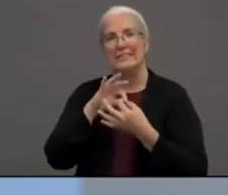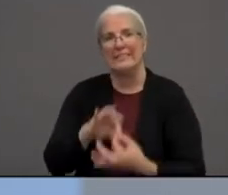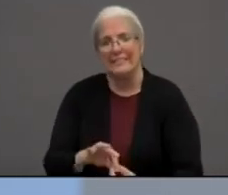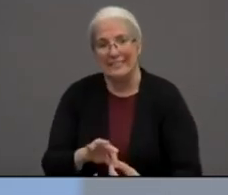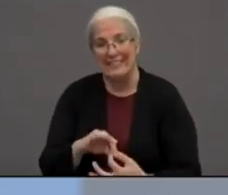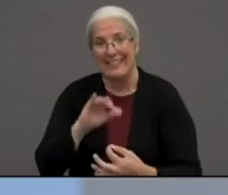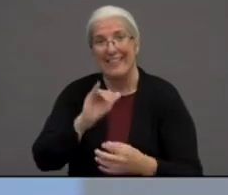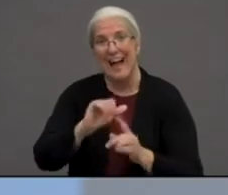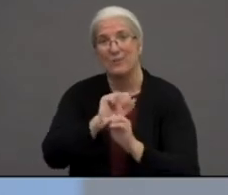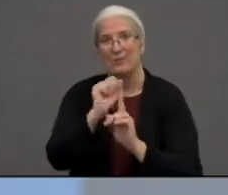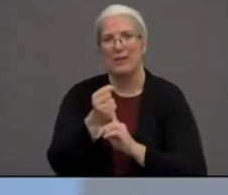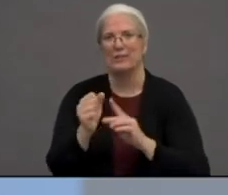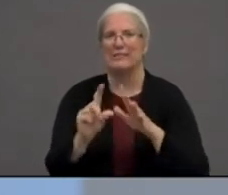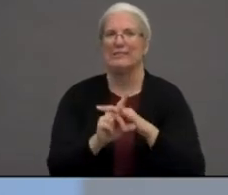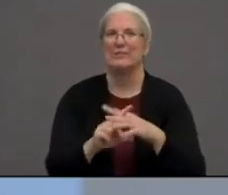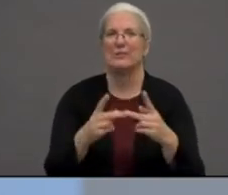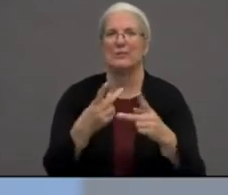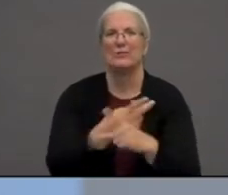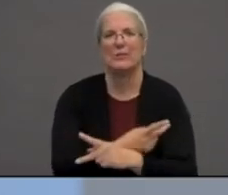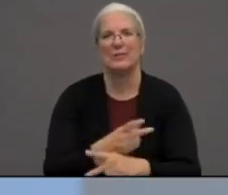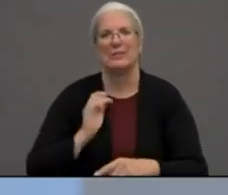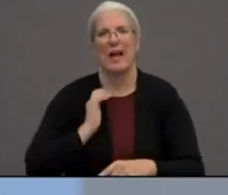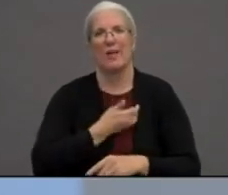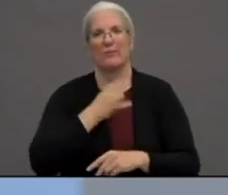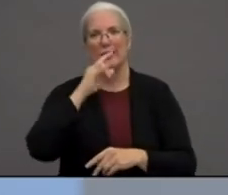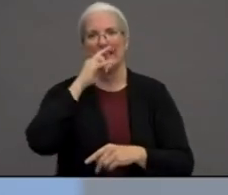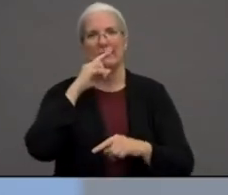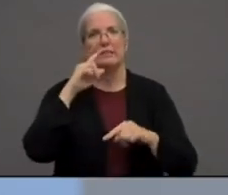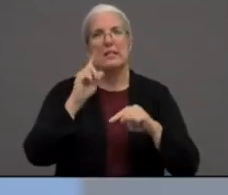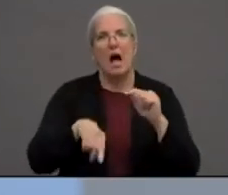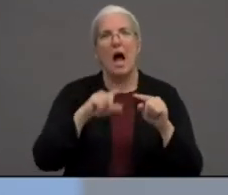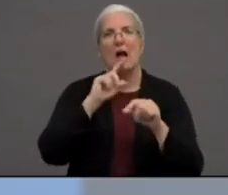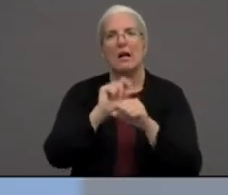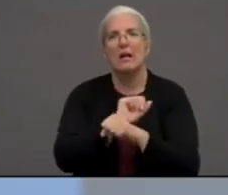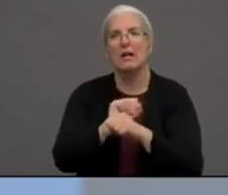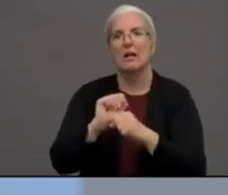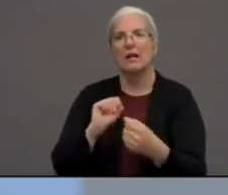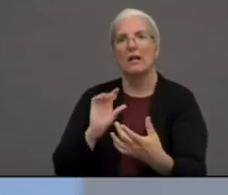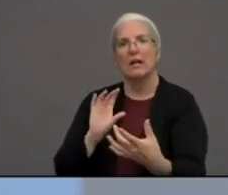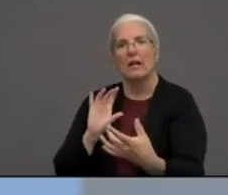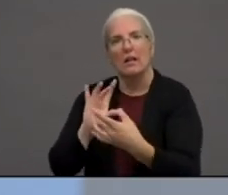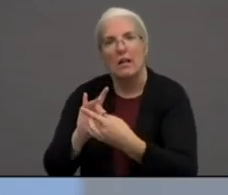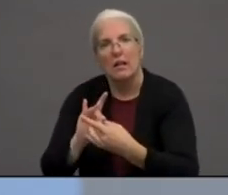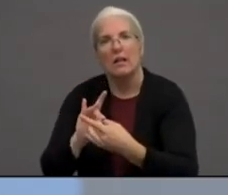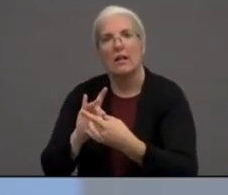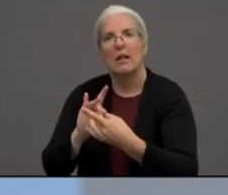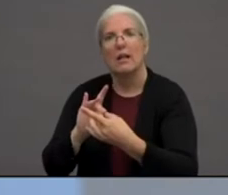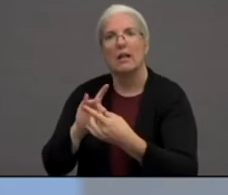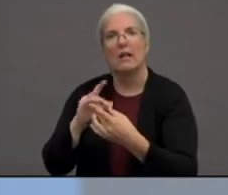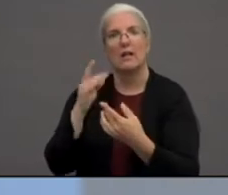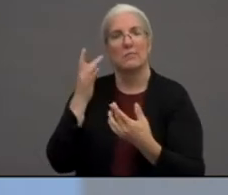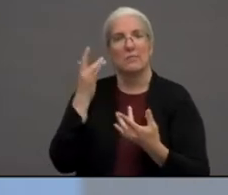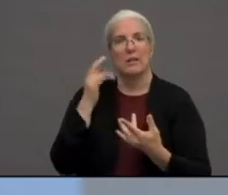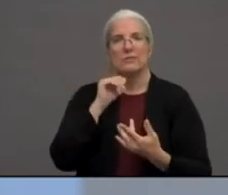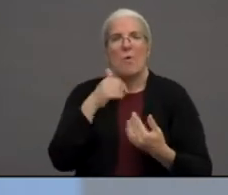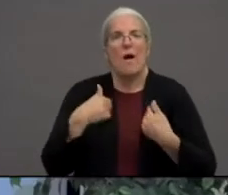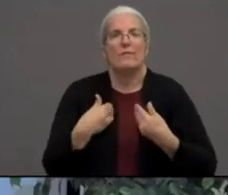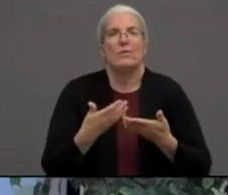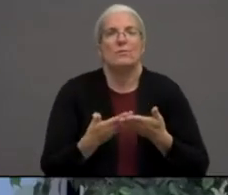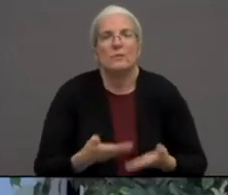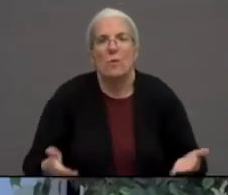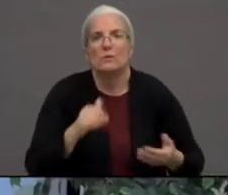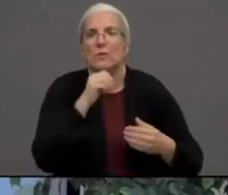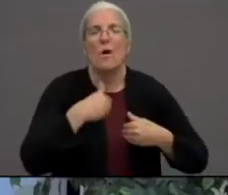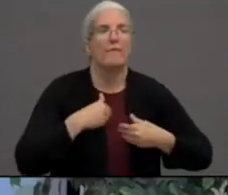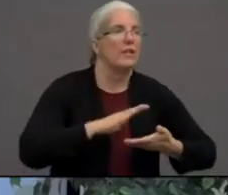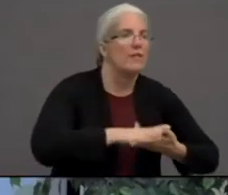our kids haven't been able to connect digitally because they don't have the necessary tools and the resources to do it. Yeah, that